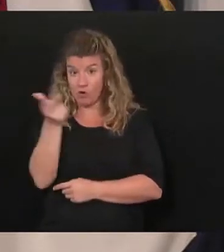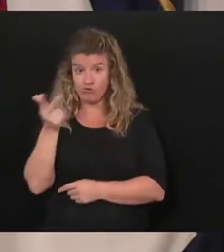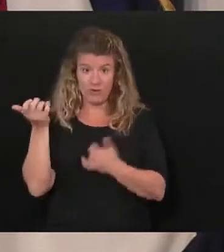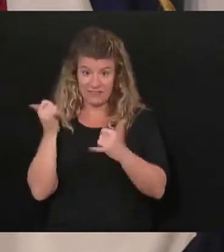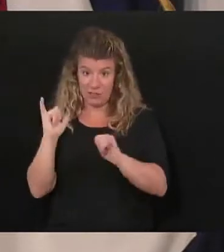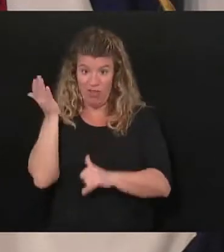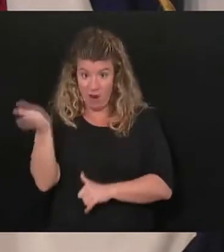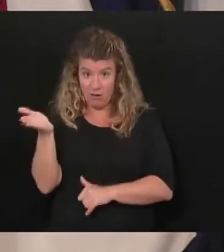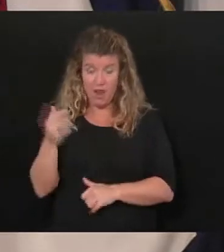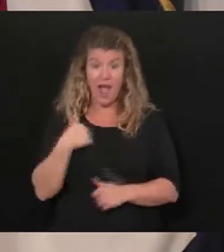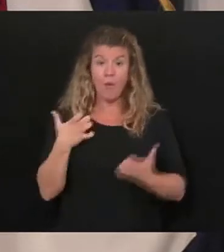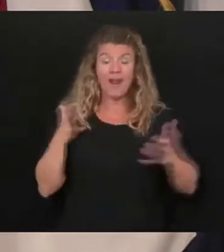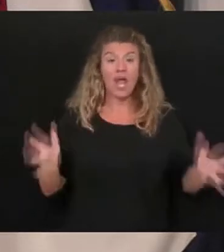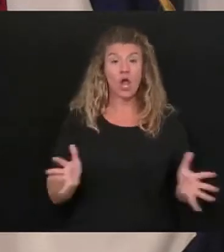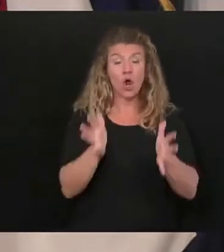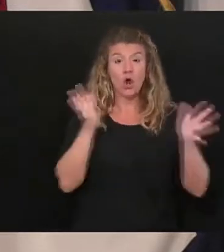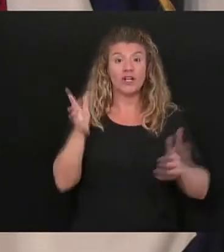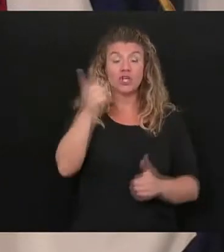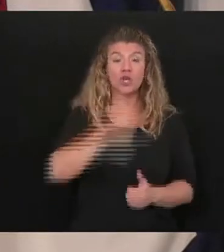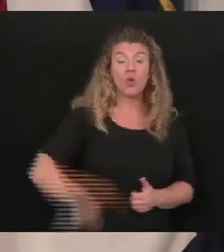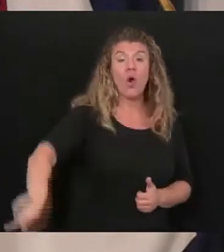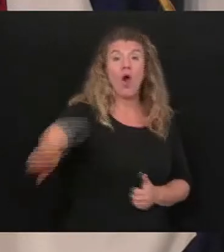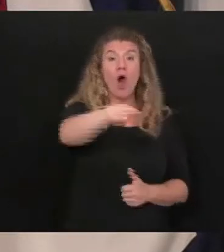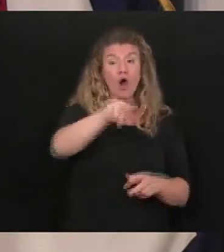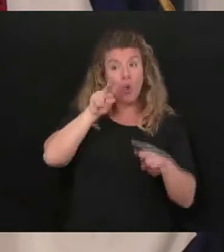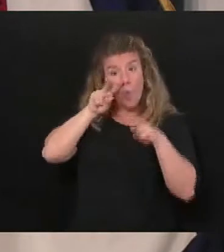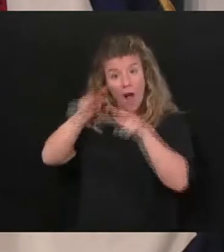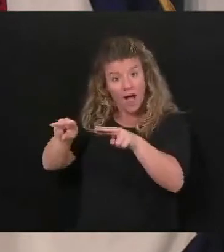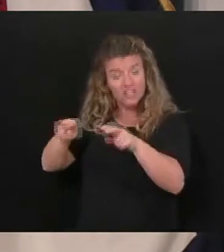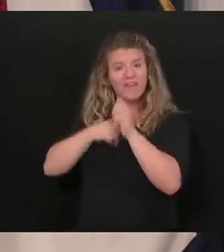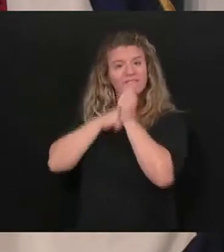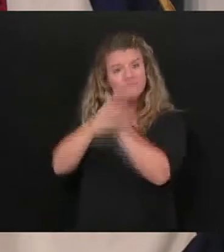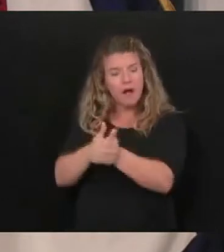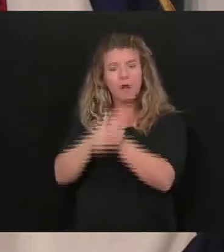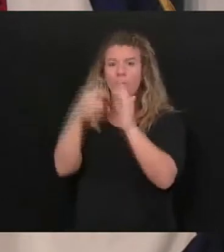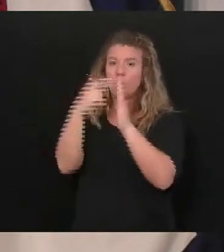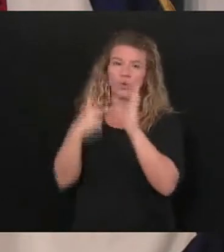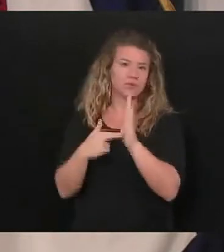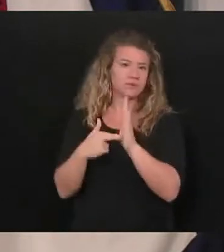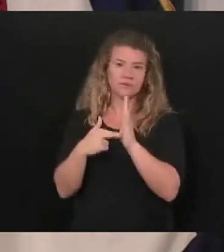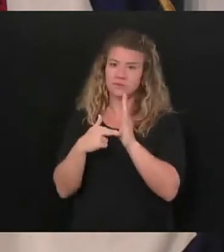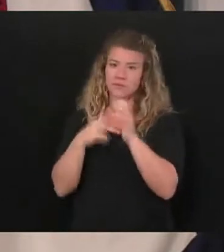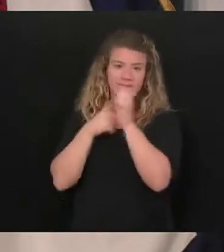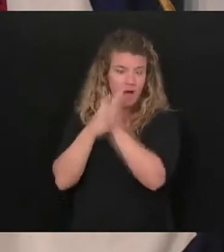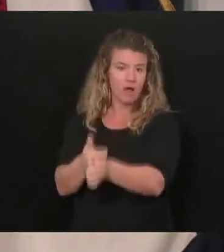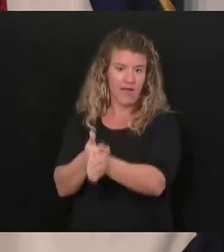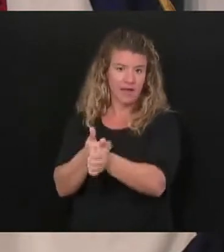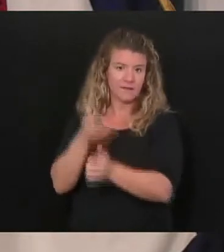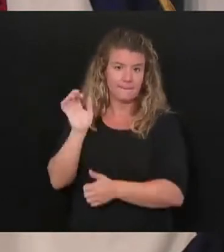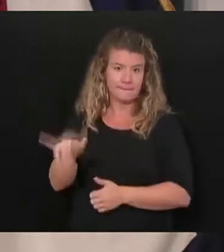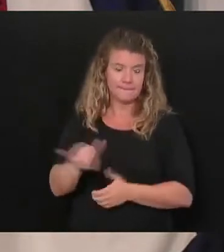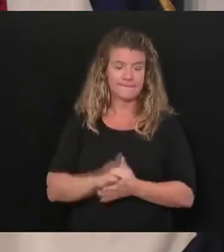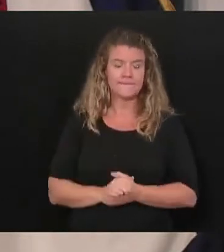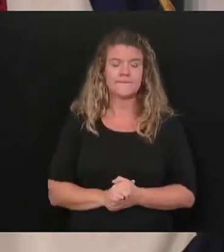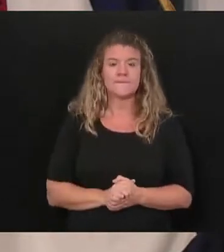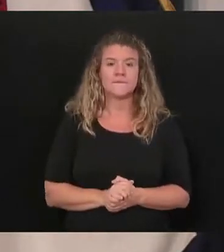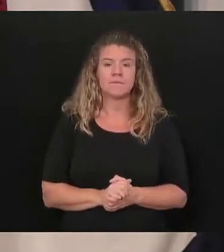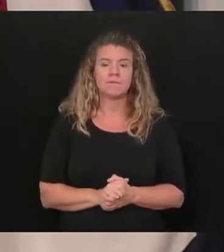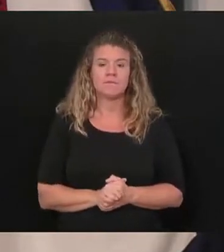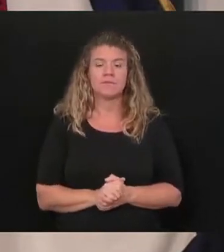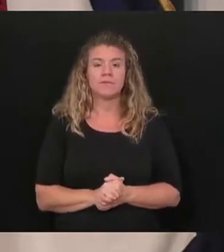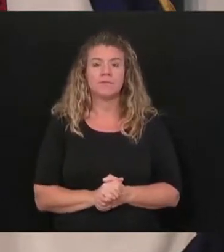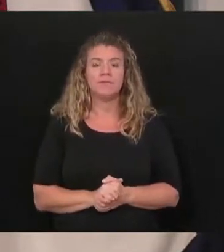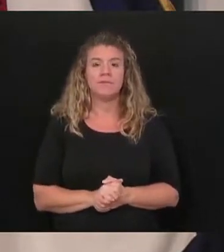all those to watch and follow our guidelines in every way. And a lot of our, a lot, a lot of the